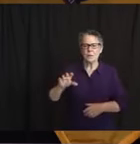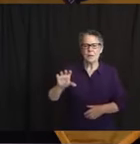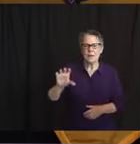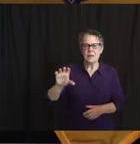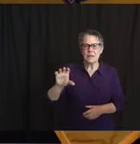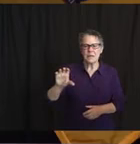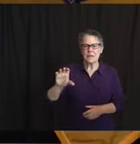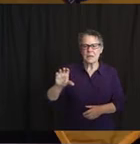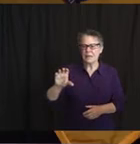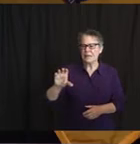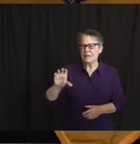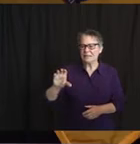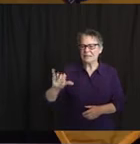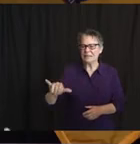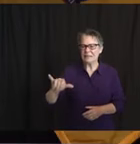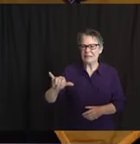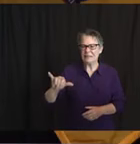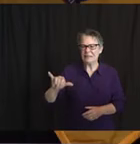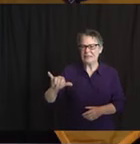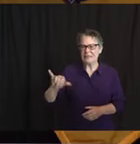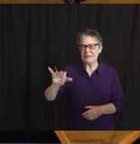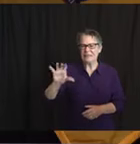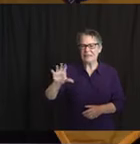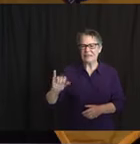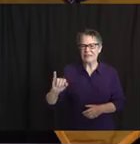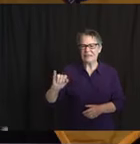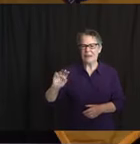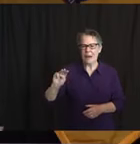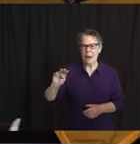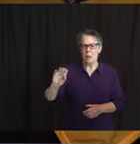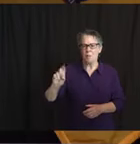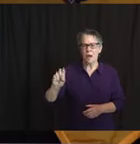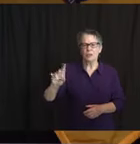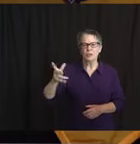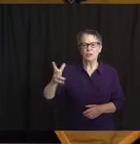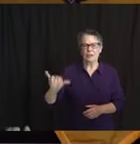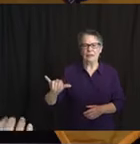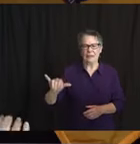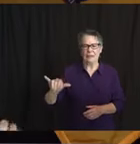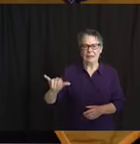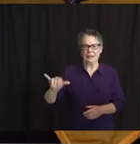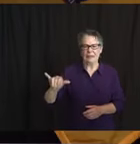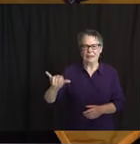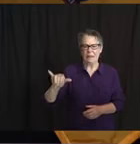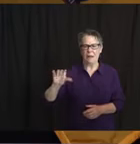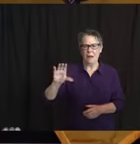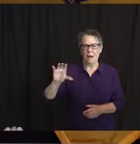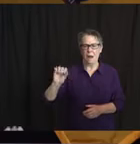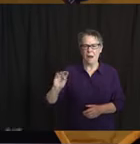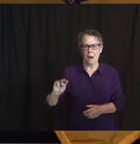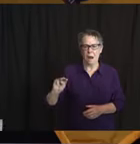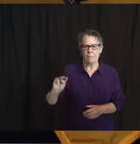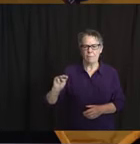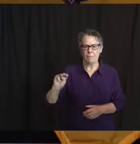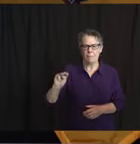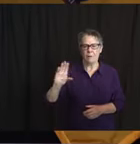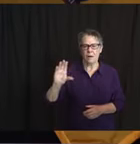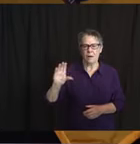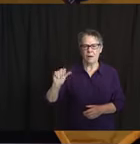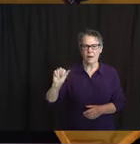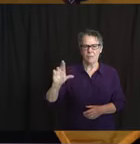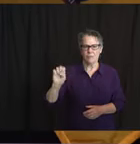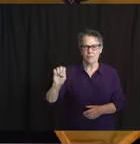tracers. Right now we're looking at firms to help us with sourcing and staffing